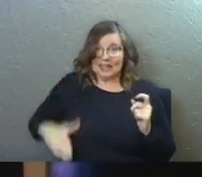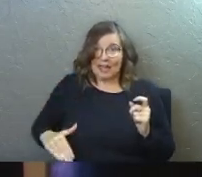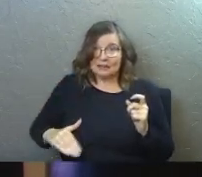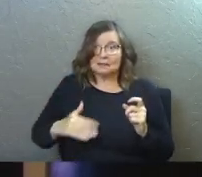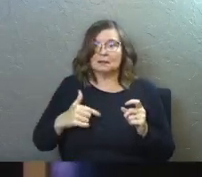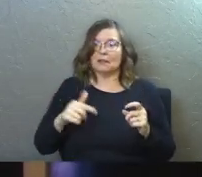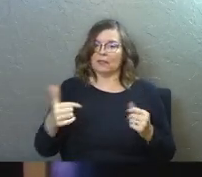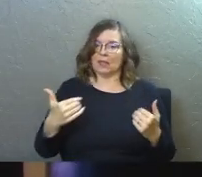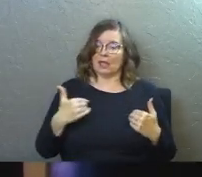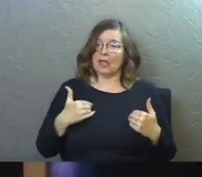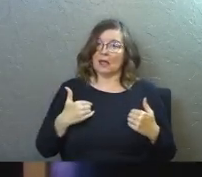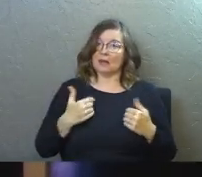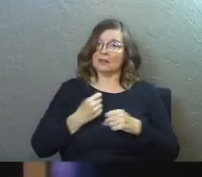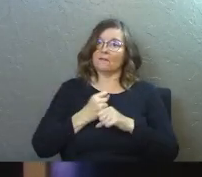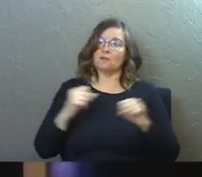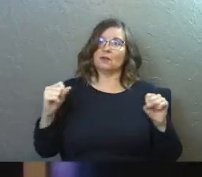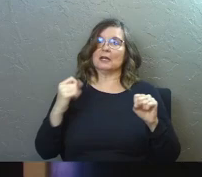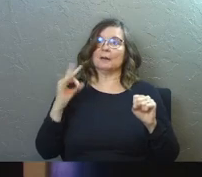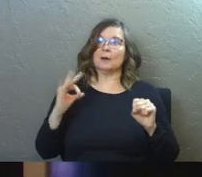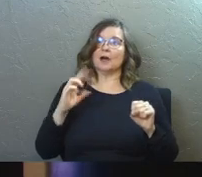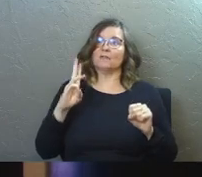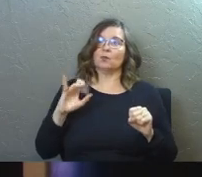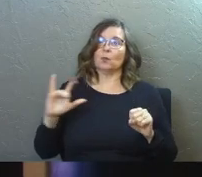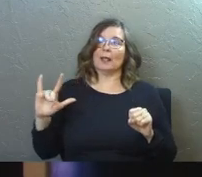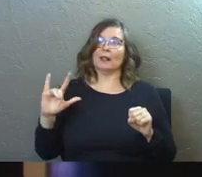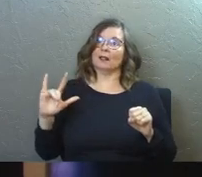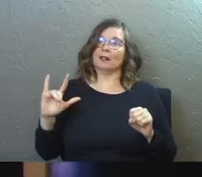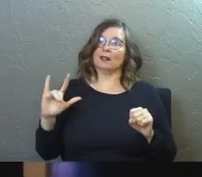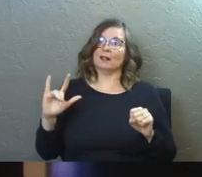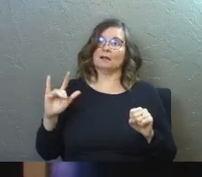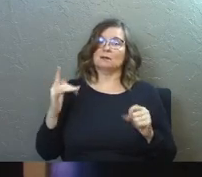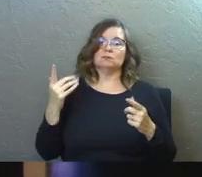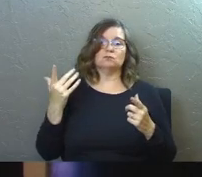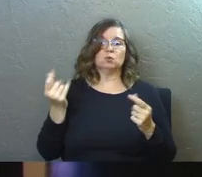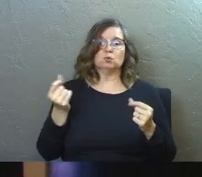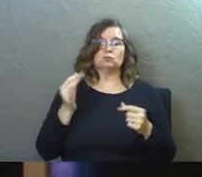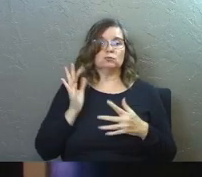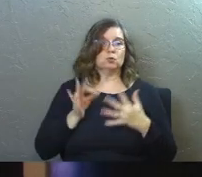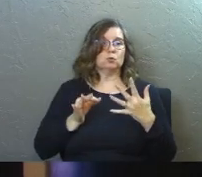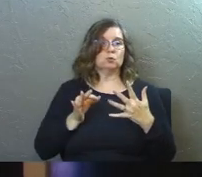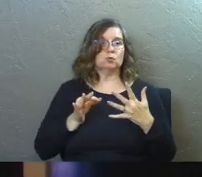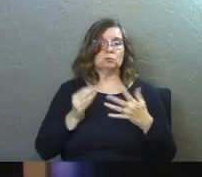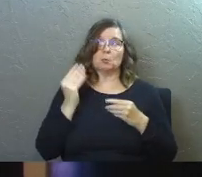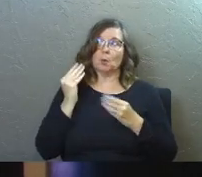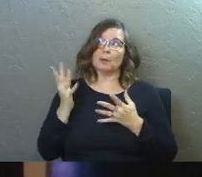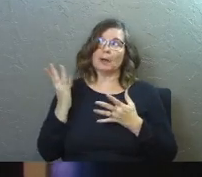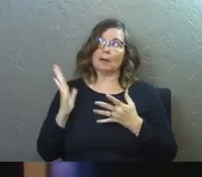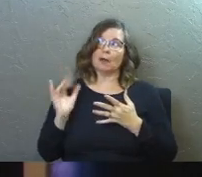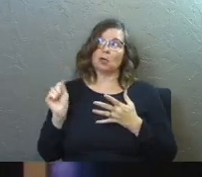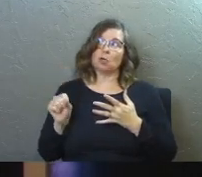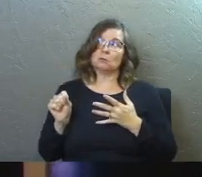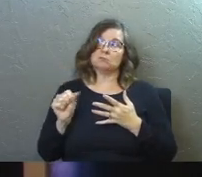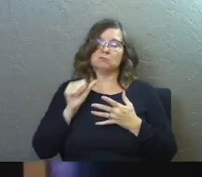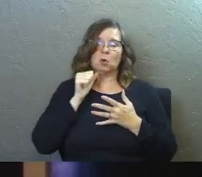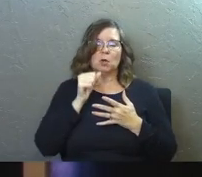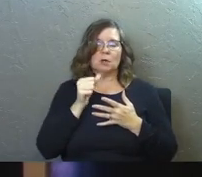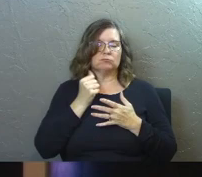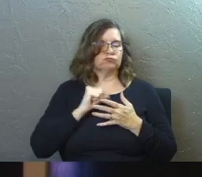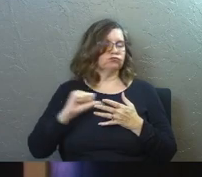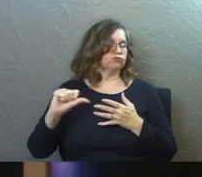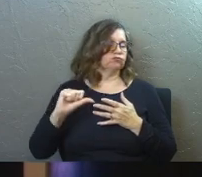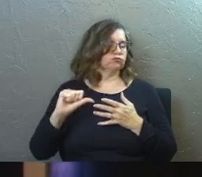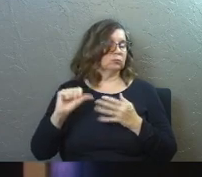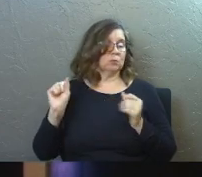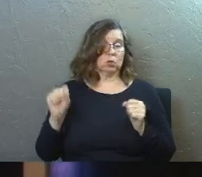sinned, they had the freedom of will. They could choose to obey God or they could choose to